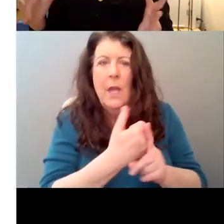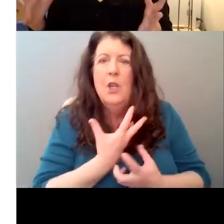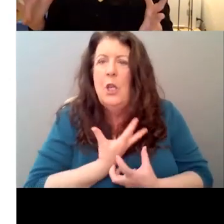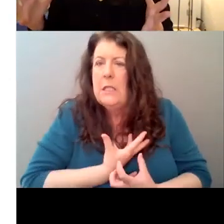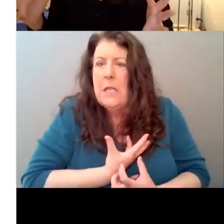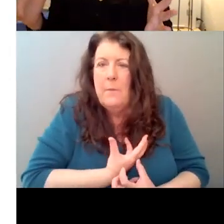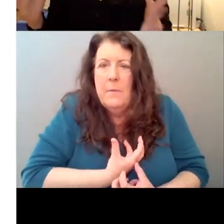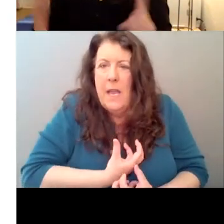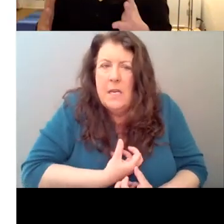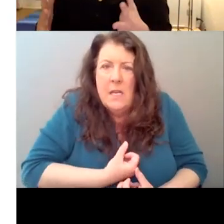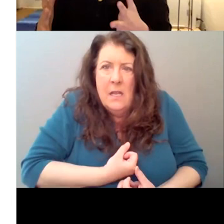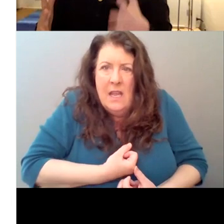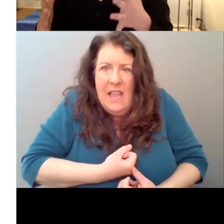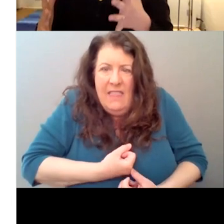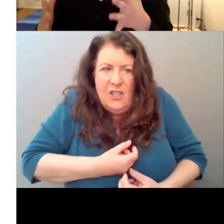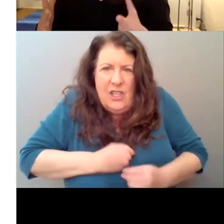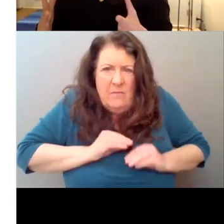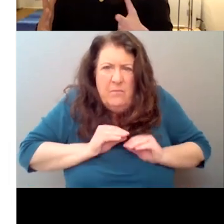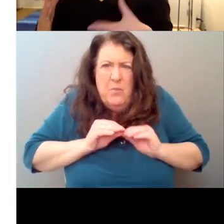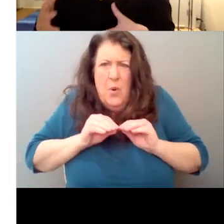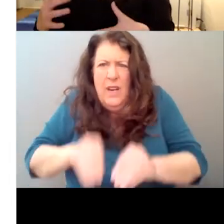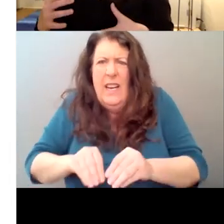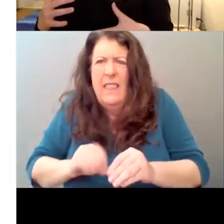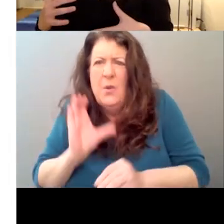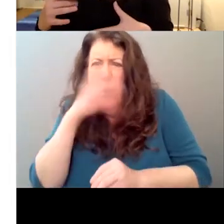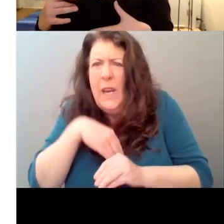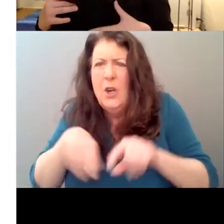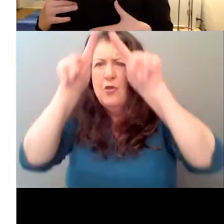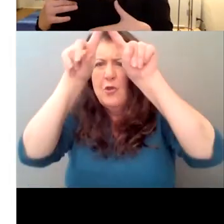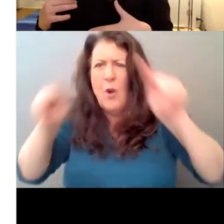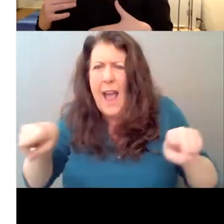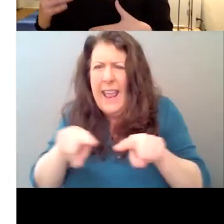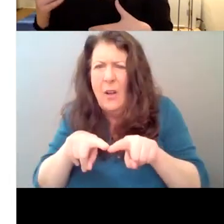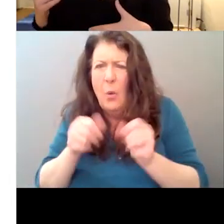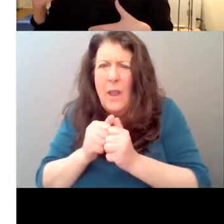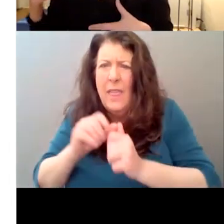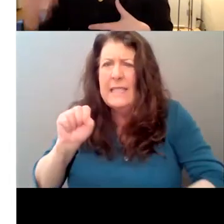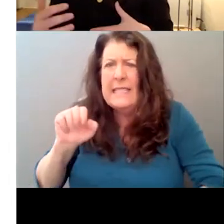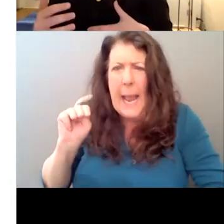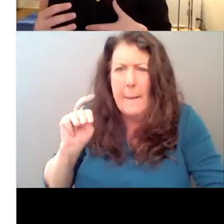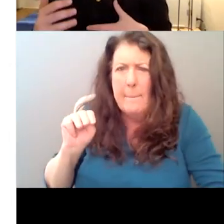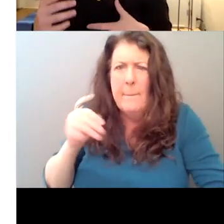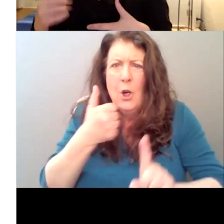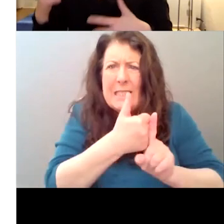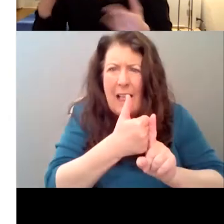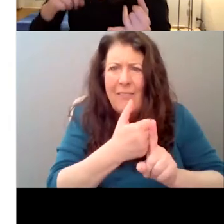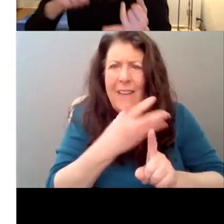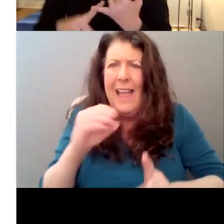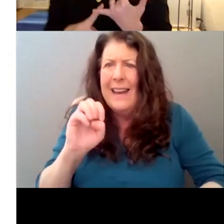weird triangle that she's concocted with Sam Bowles. Um, she's, you know, trying to push Emily